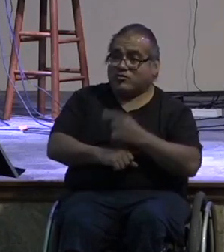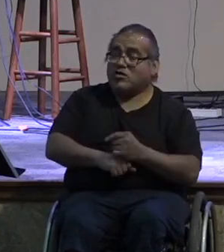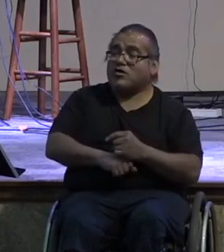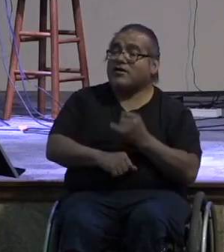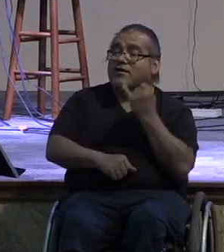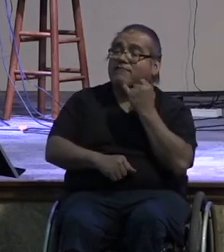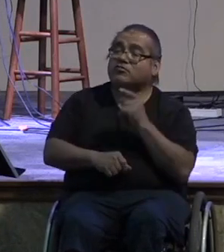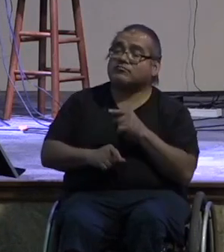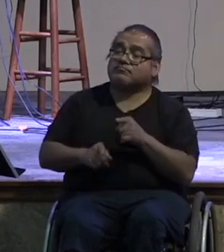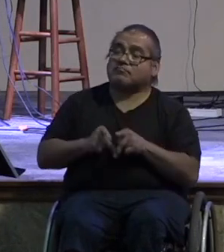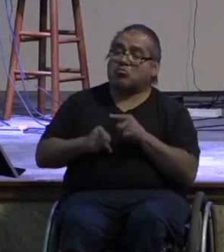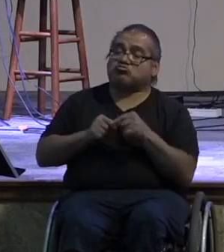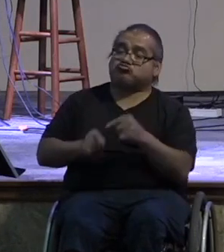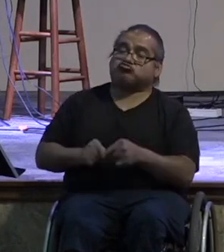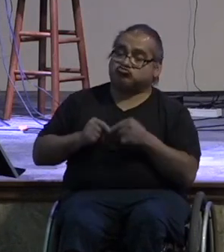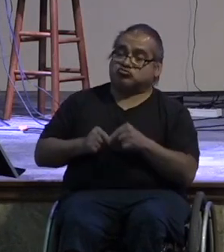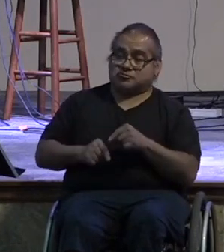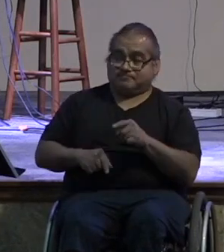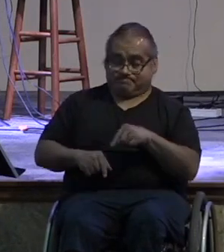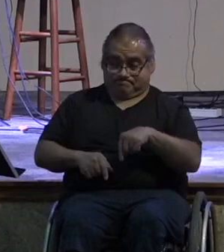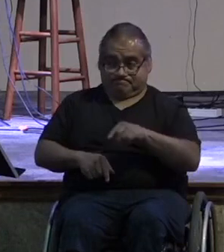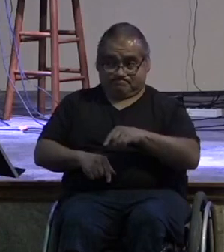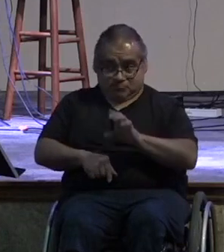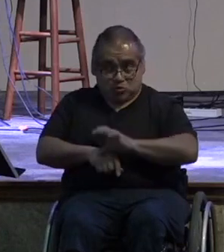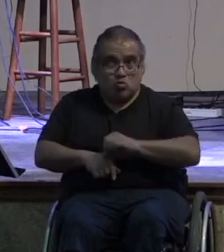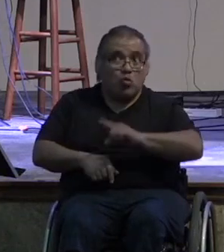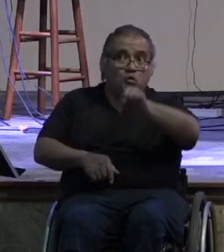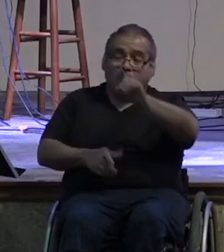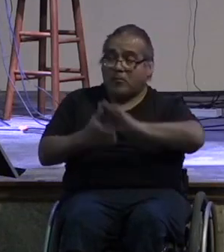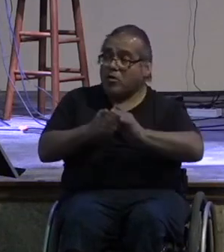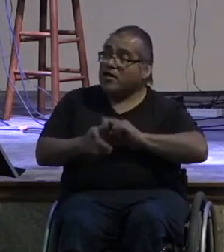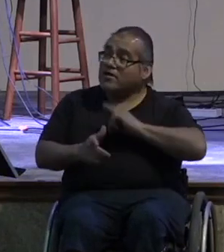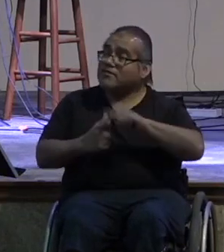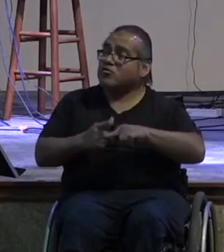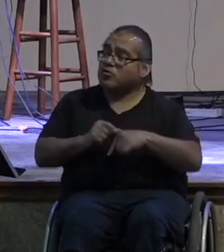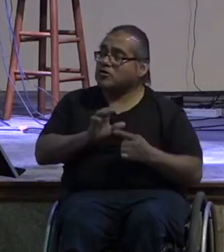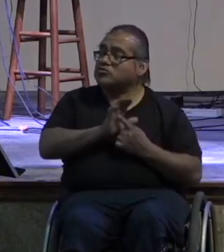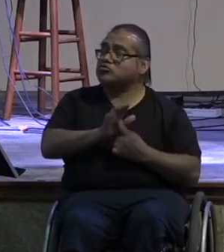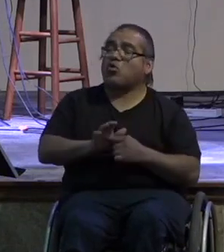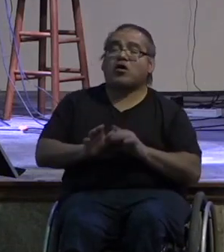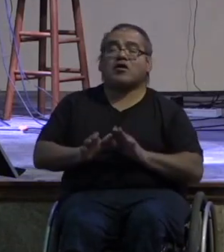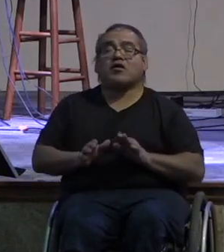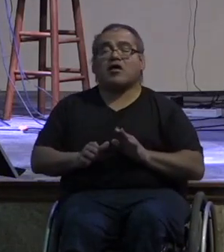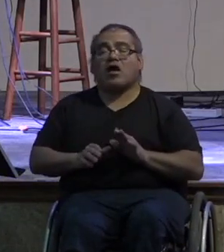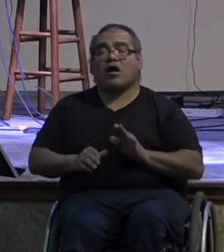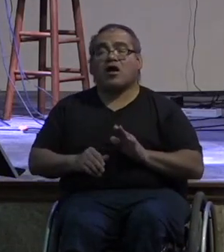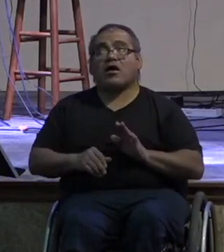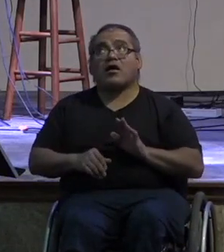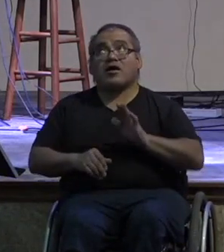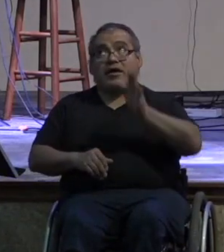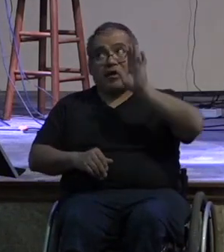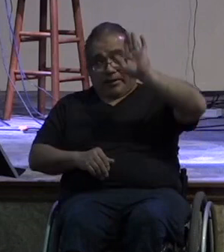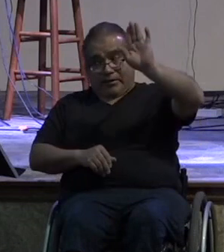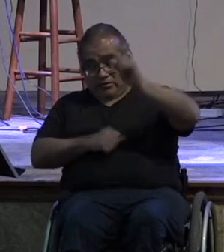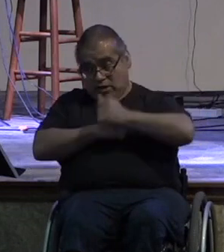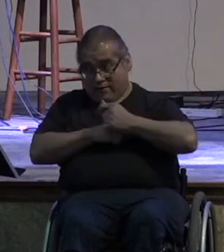in our community so that we can show the love of god to them as well right and then the other uh portion of genuine love